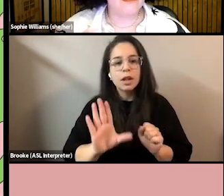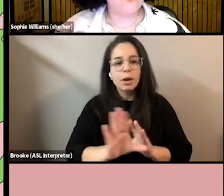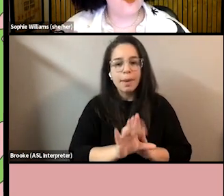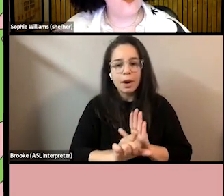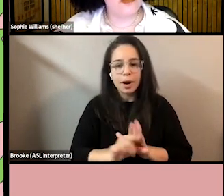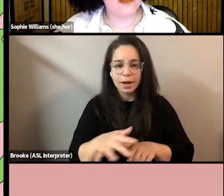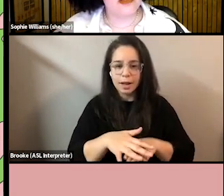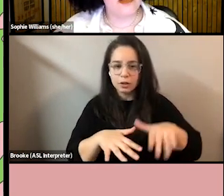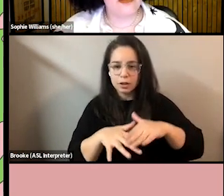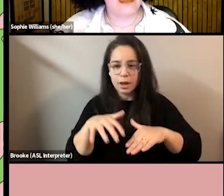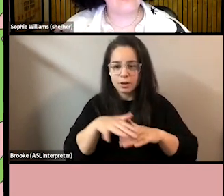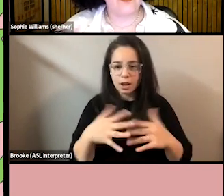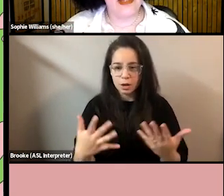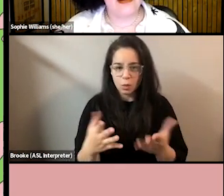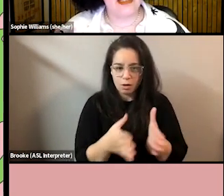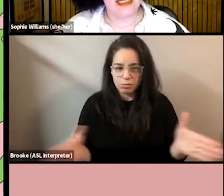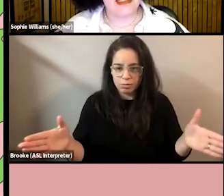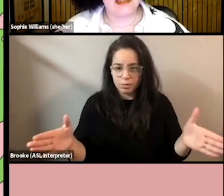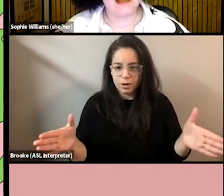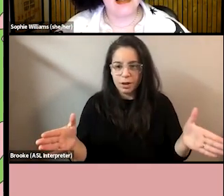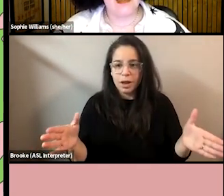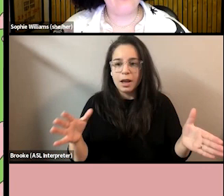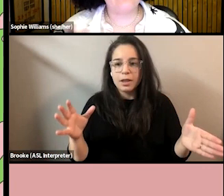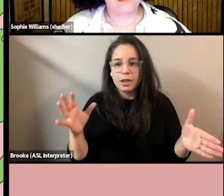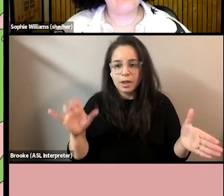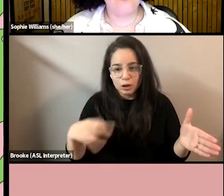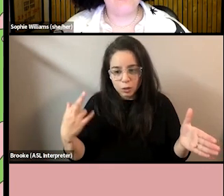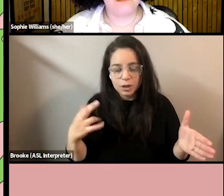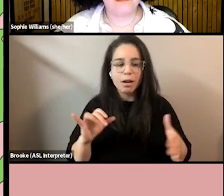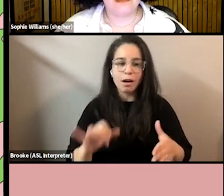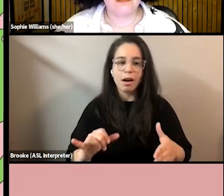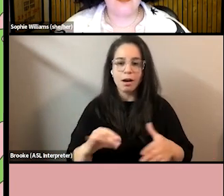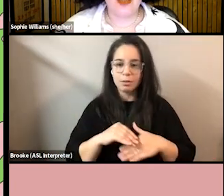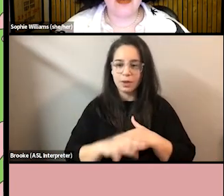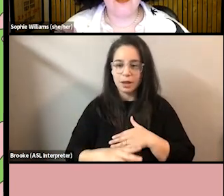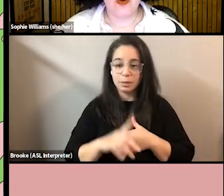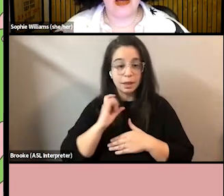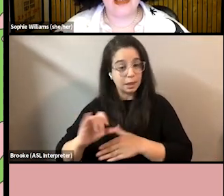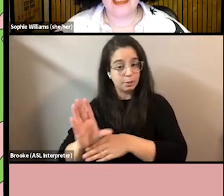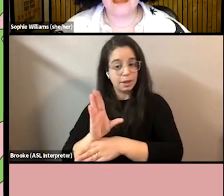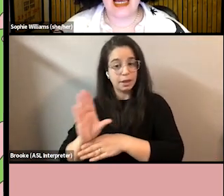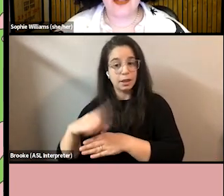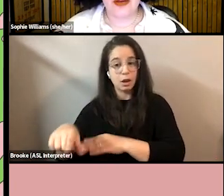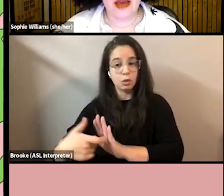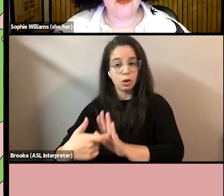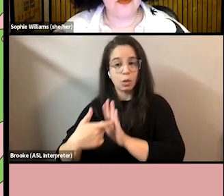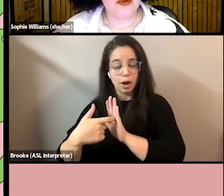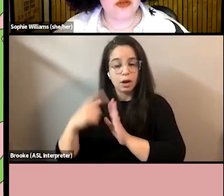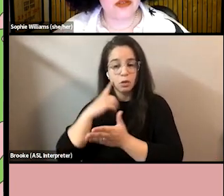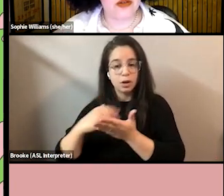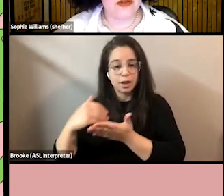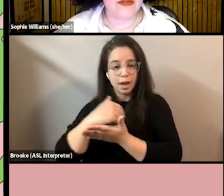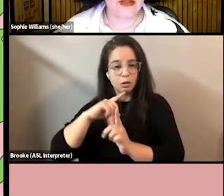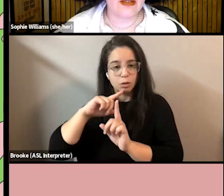And it's no wonder that that's how we get our data, because that's how businesses are currently required to gather and